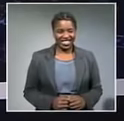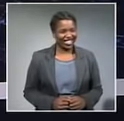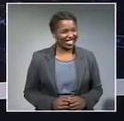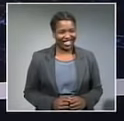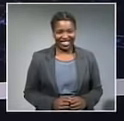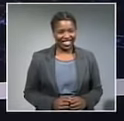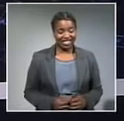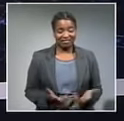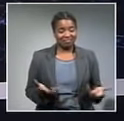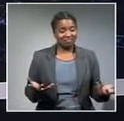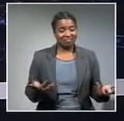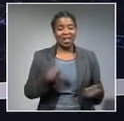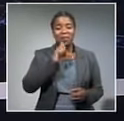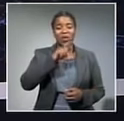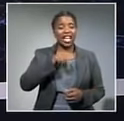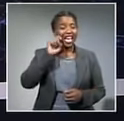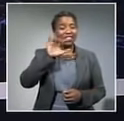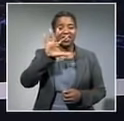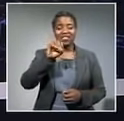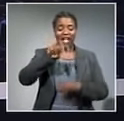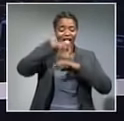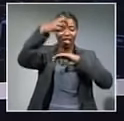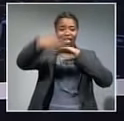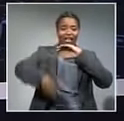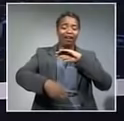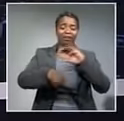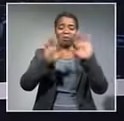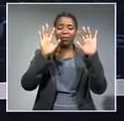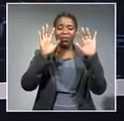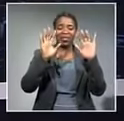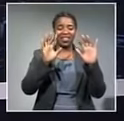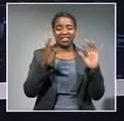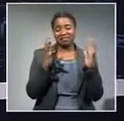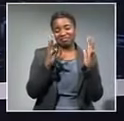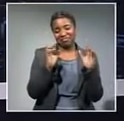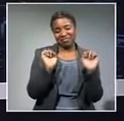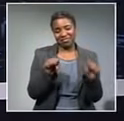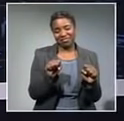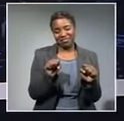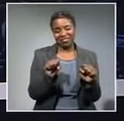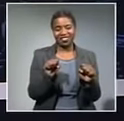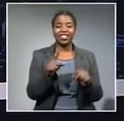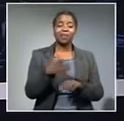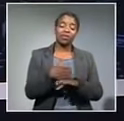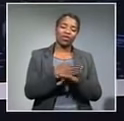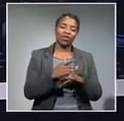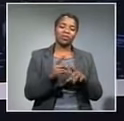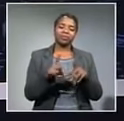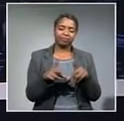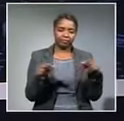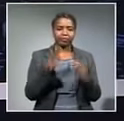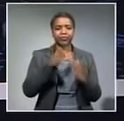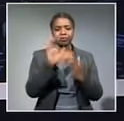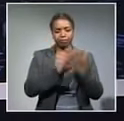I like to spend my birthdays jumping into a large camp. Take, not over the Grand Canyon, but each to their own. Now, before we go, let's just